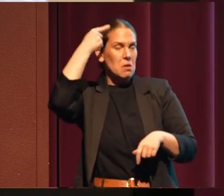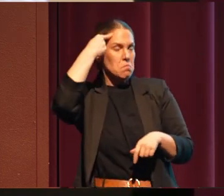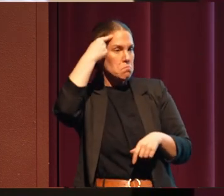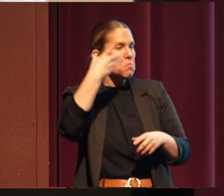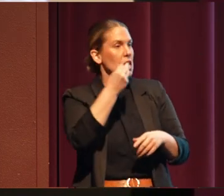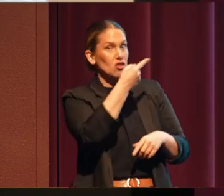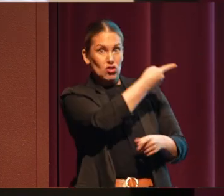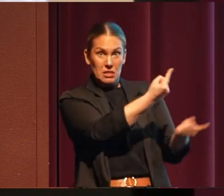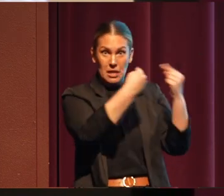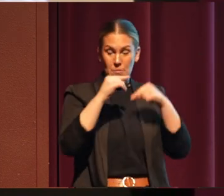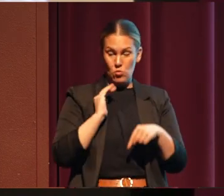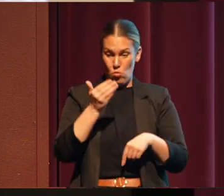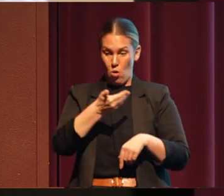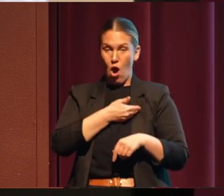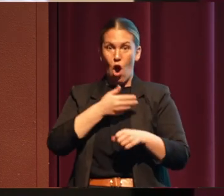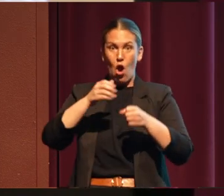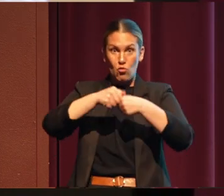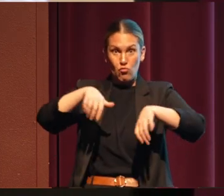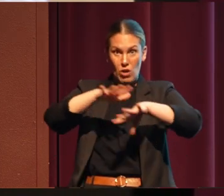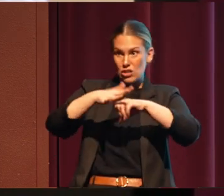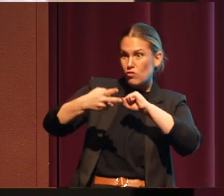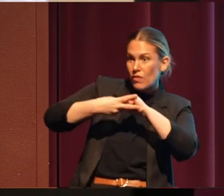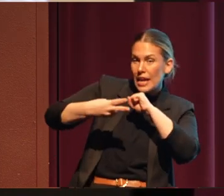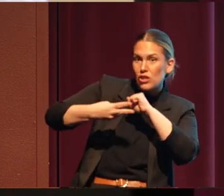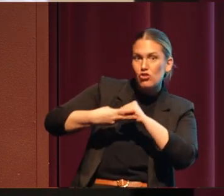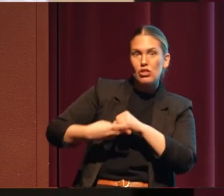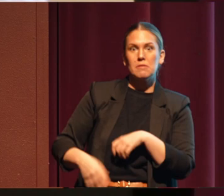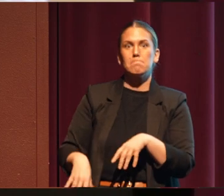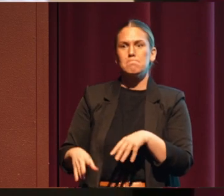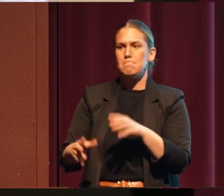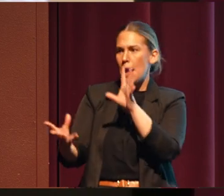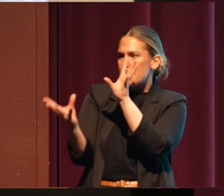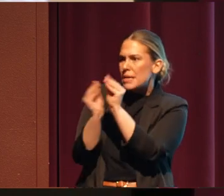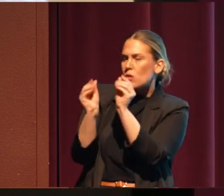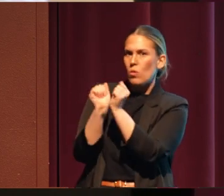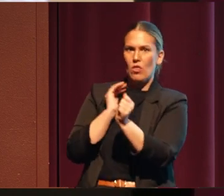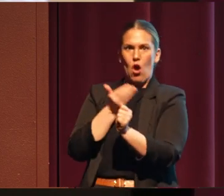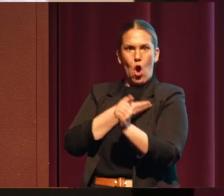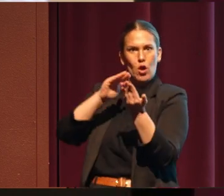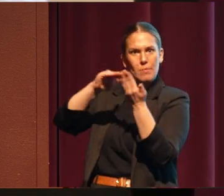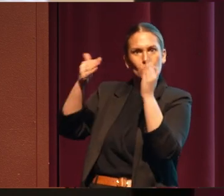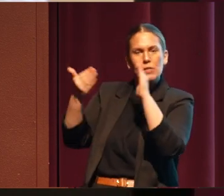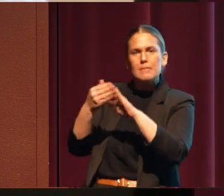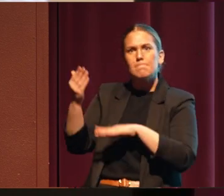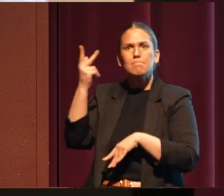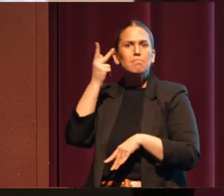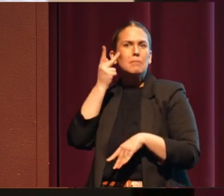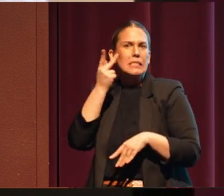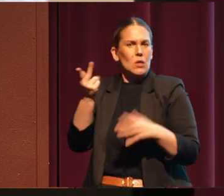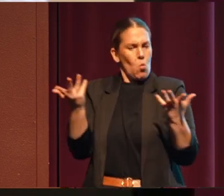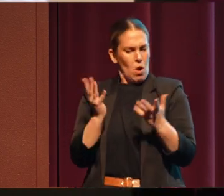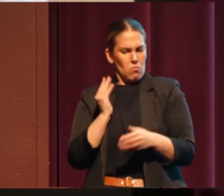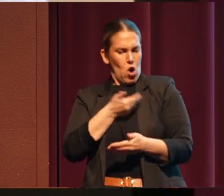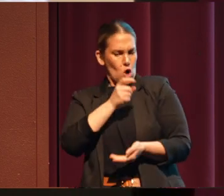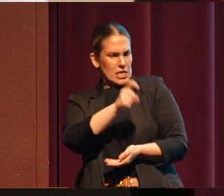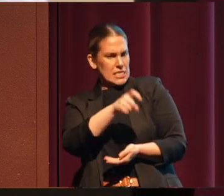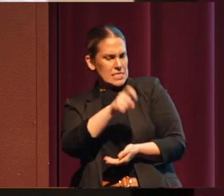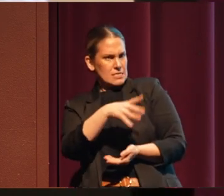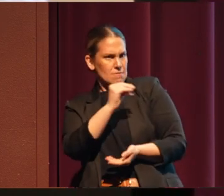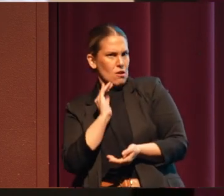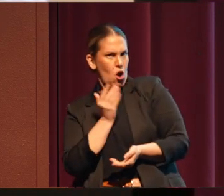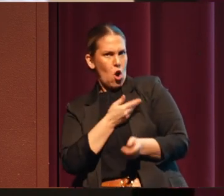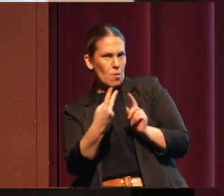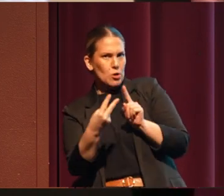reservation and met with our community to listen to our needs and our perspective. So we hold cultural place and we hold